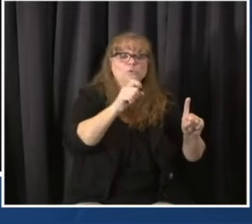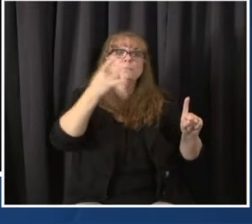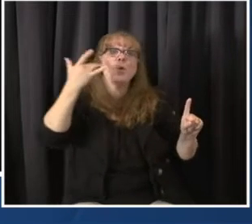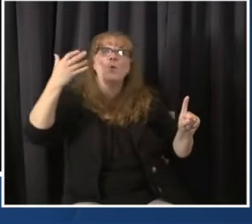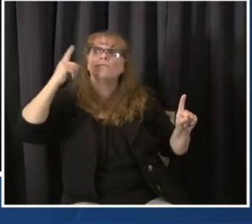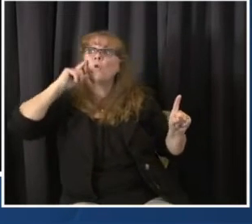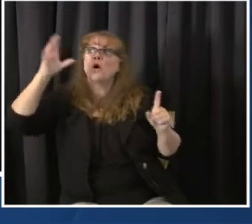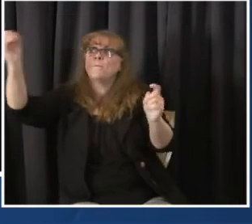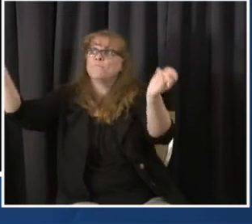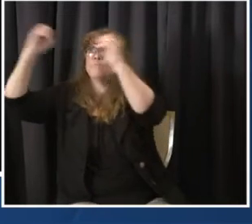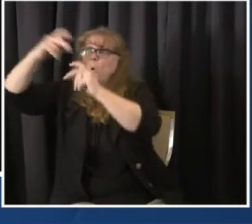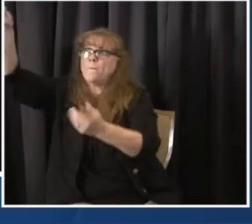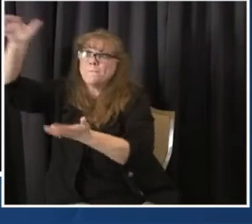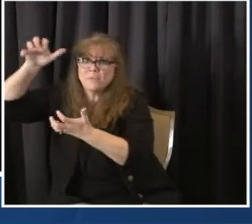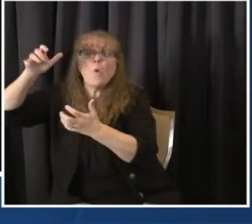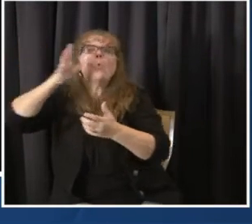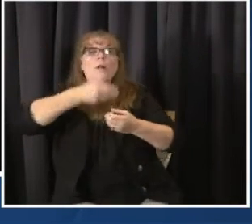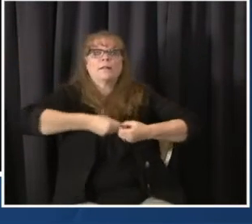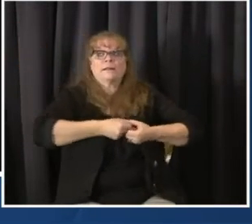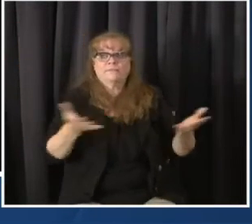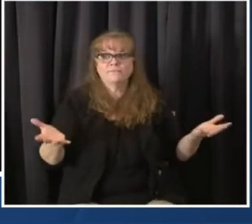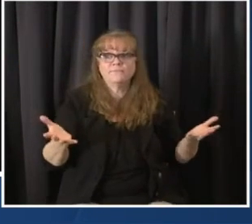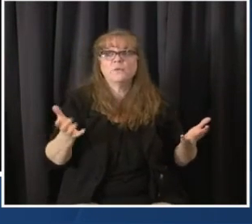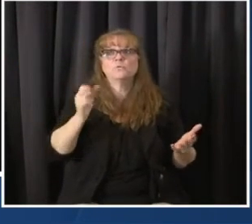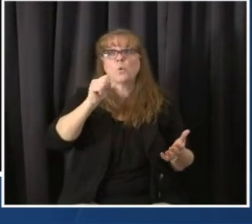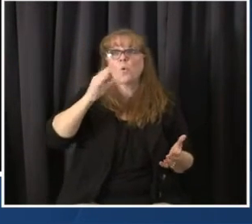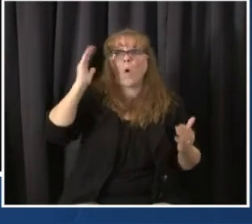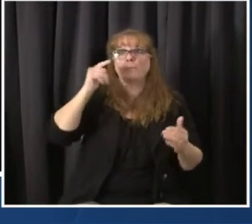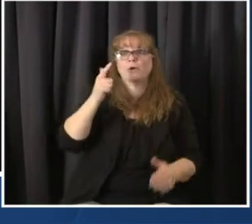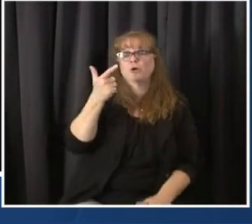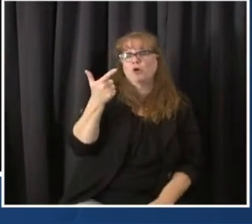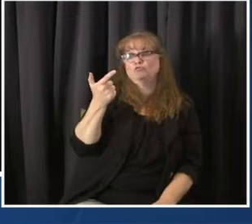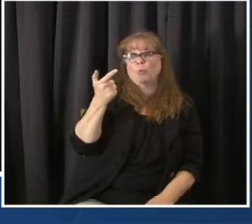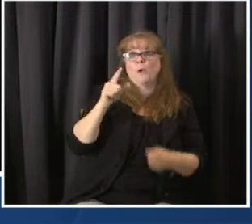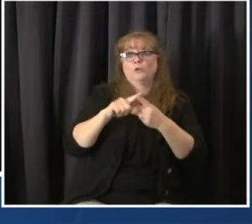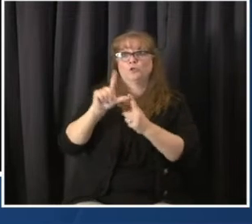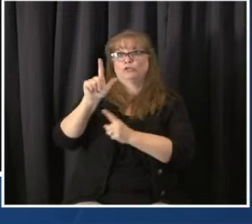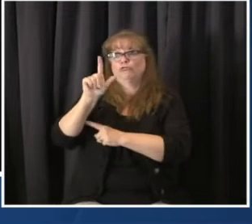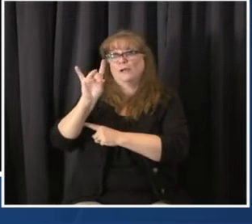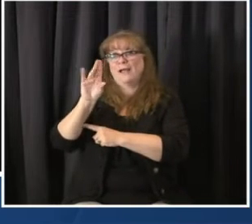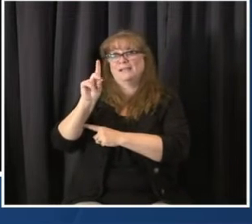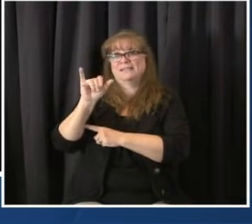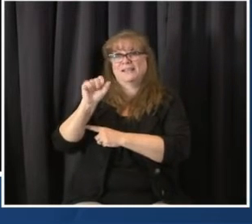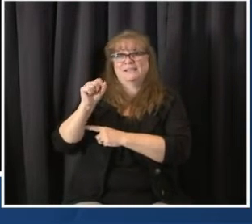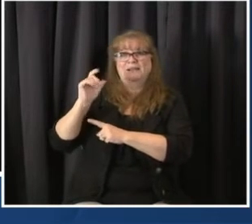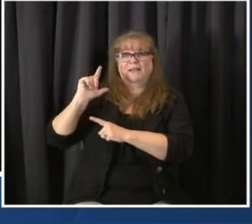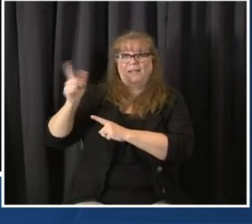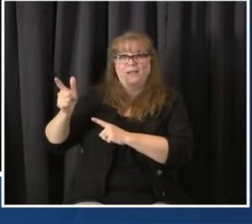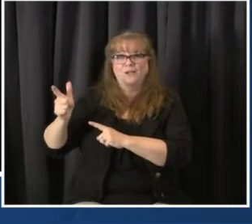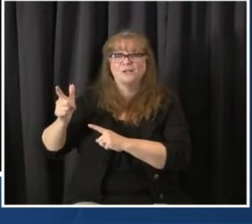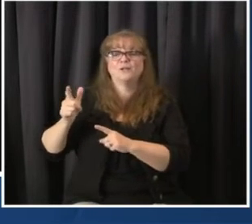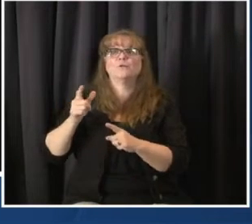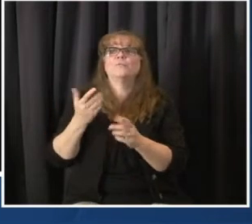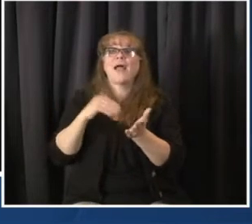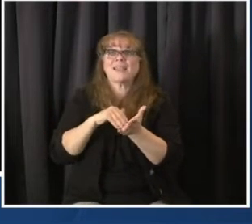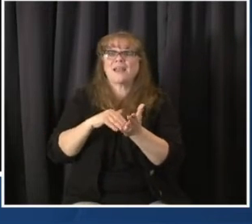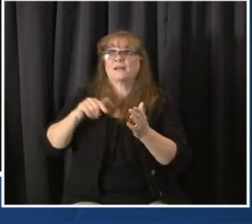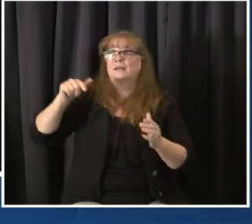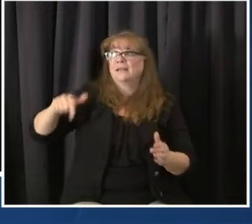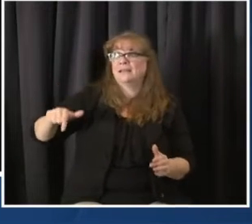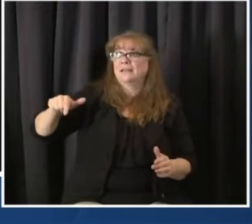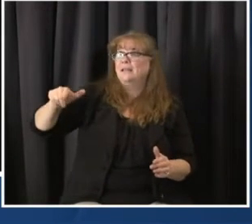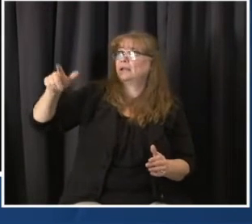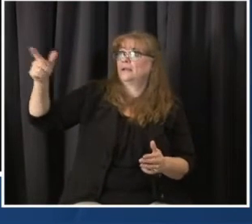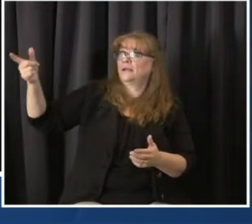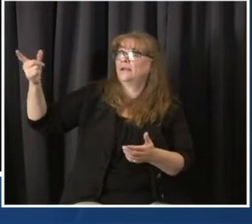depending on the vaccine to the state. If the states are forwarded all of the vaccine, we can then increase the number of people getting their first